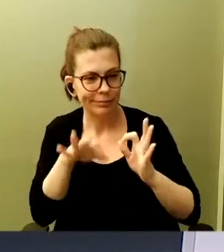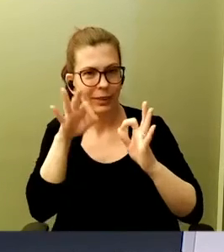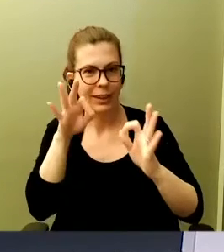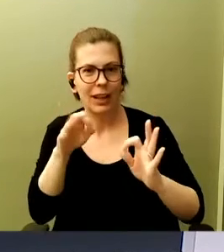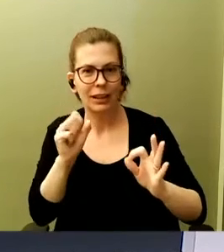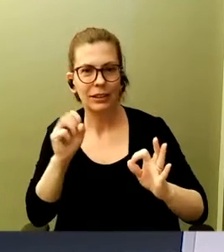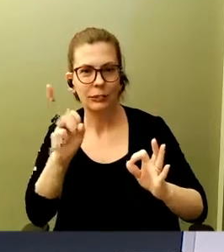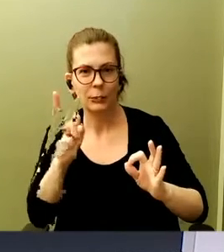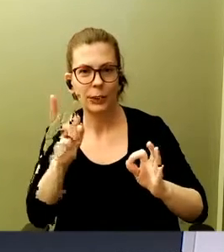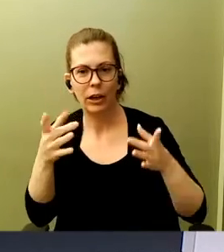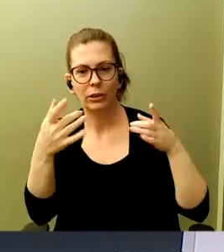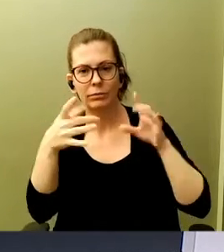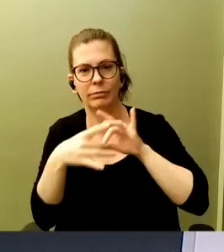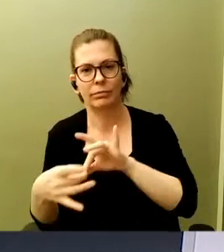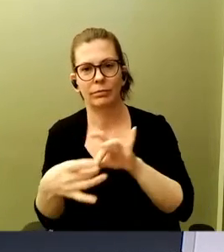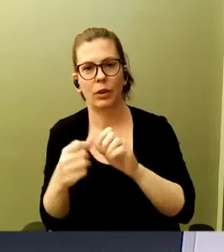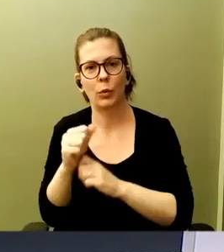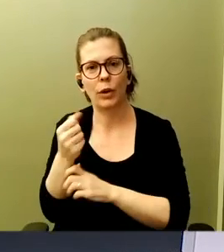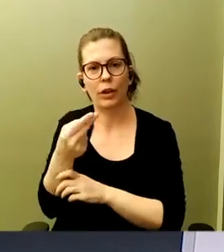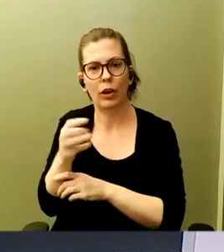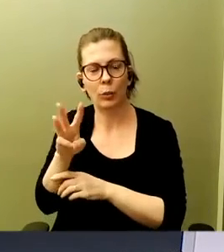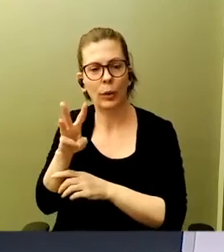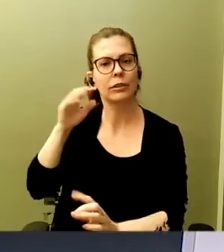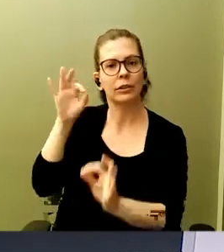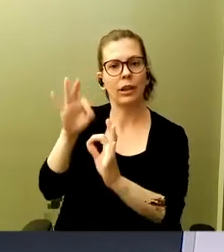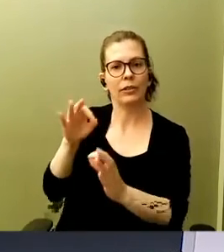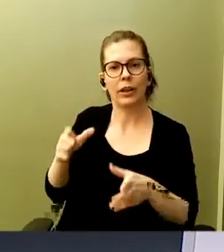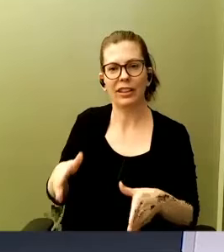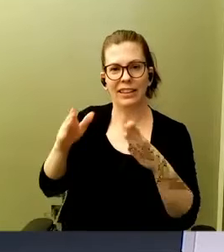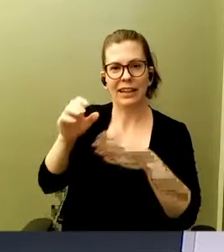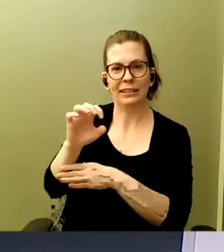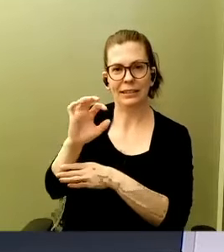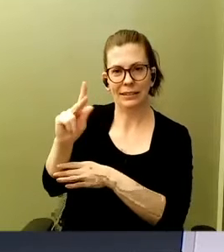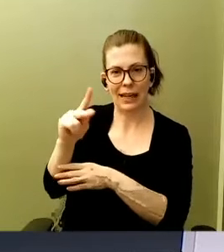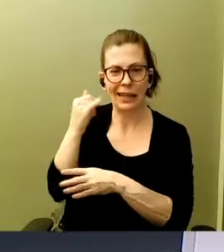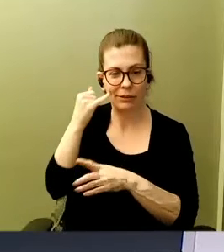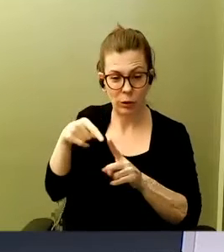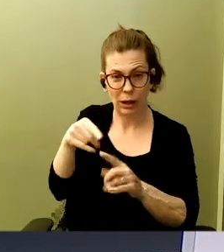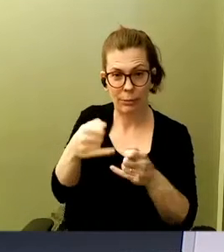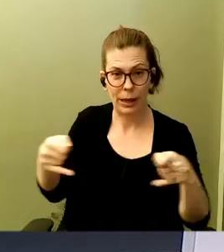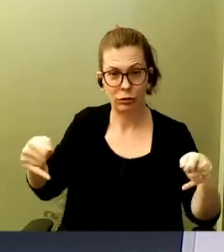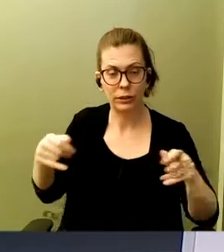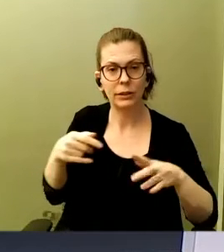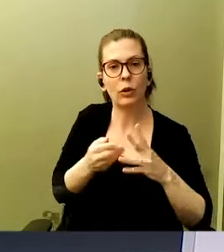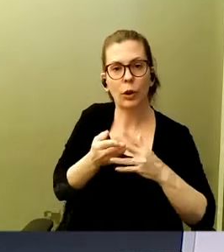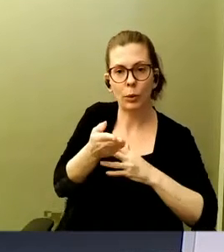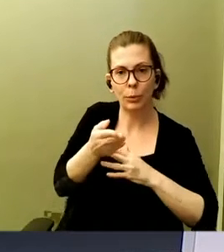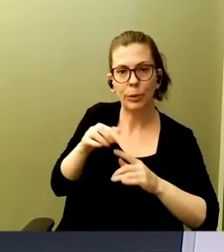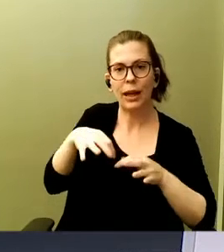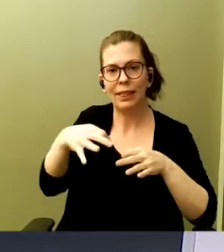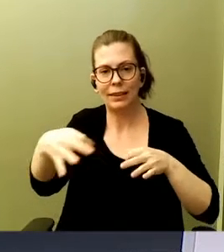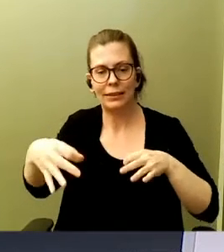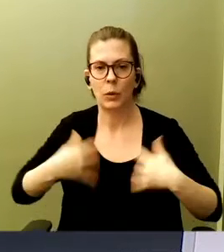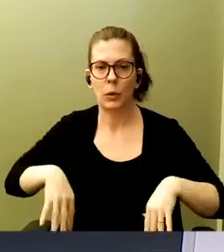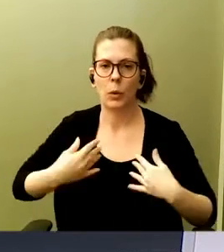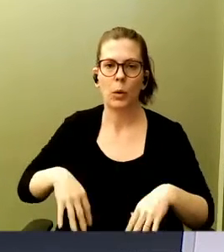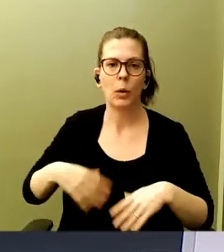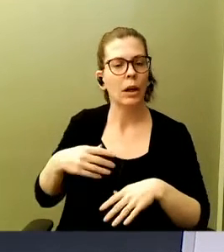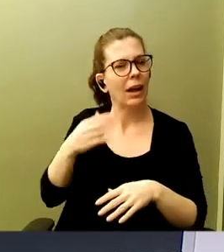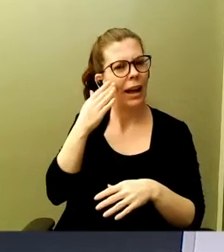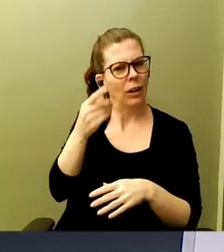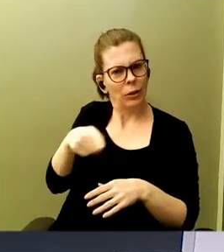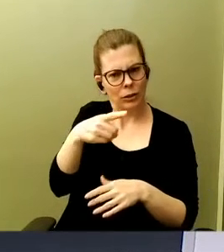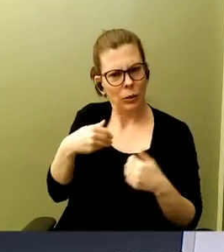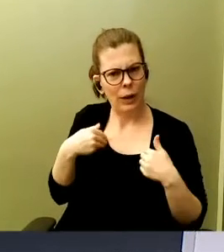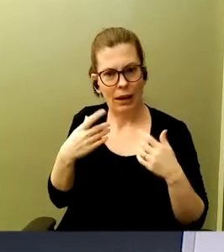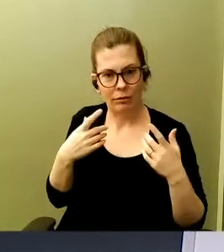you have to optimize the whole stack if you're pushing the boundaries of throughput and latency. Yeah, it's phenomenal. I know you do have an announcement. You